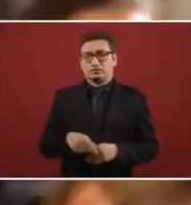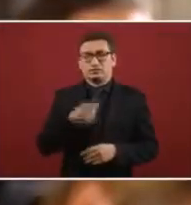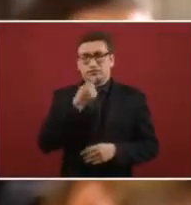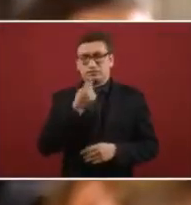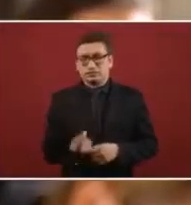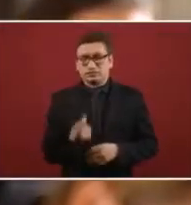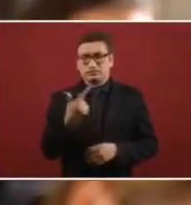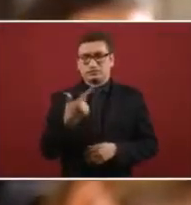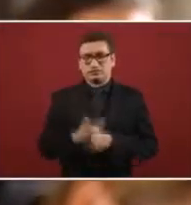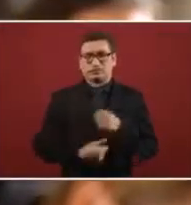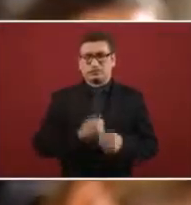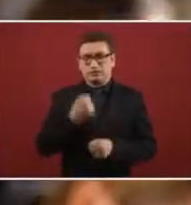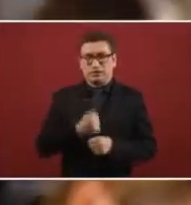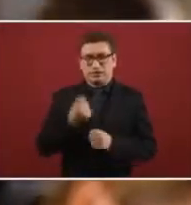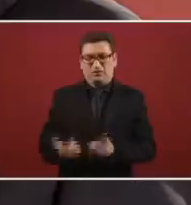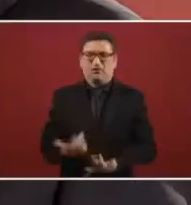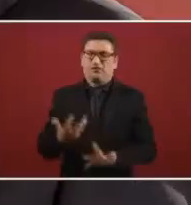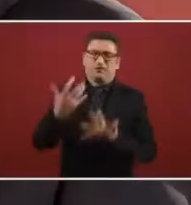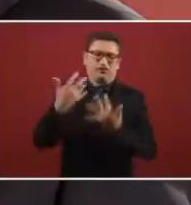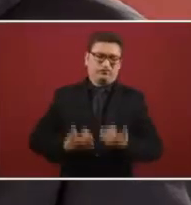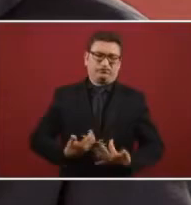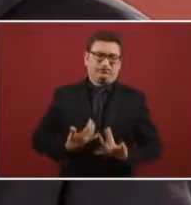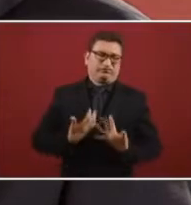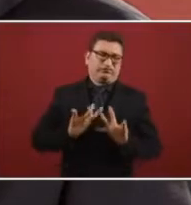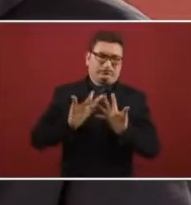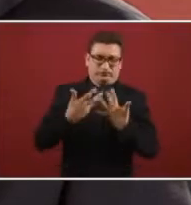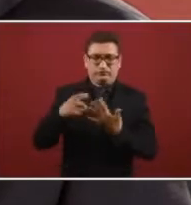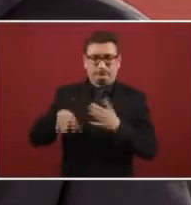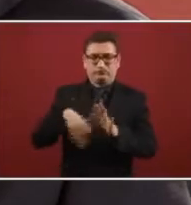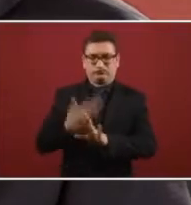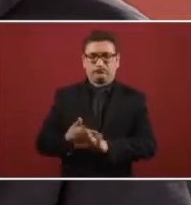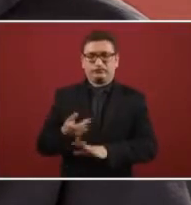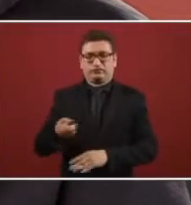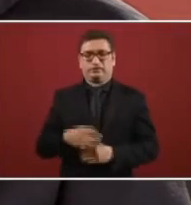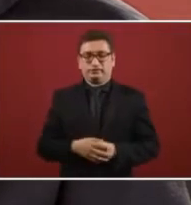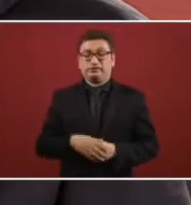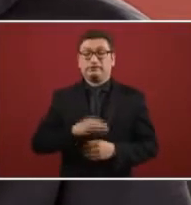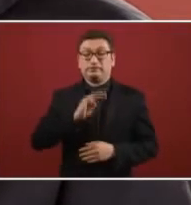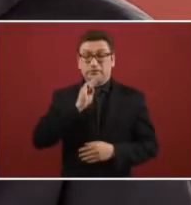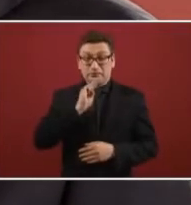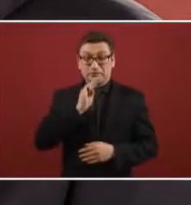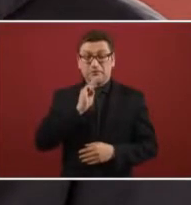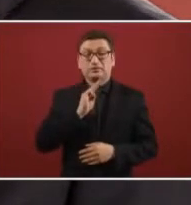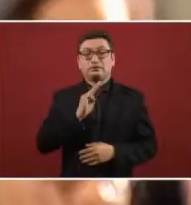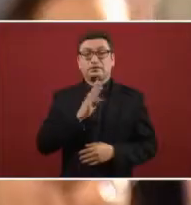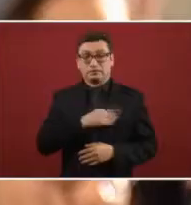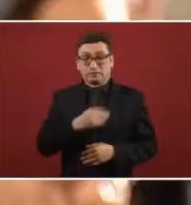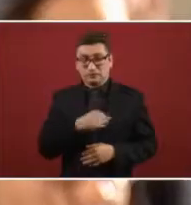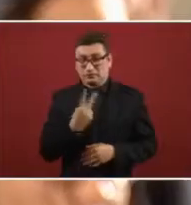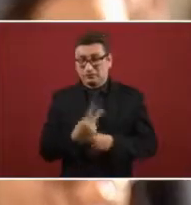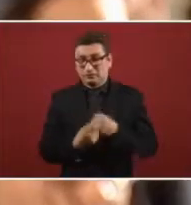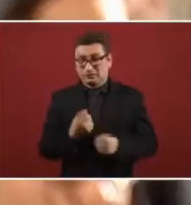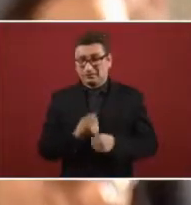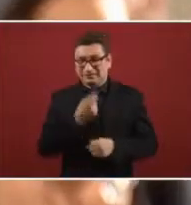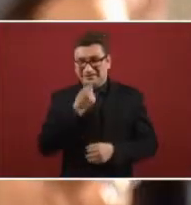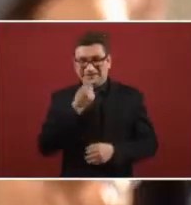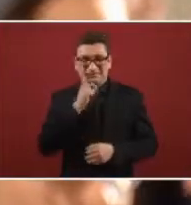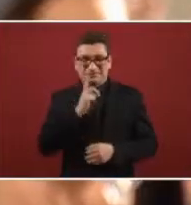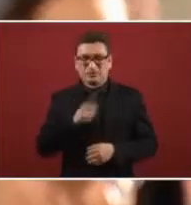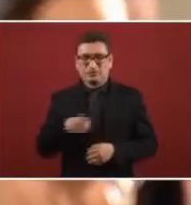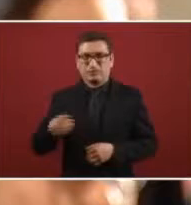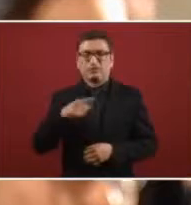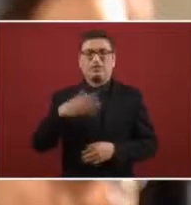and a seven-year-old child was burned alive. And the mother and the daughter of two years